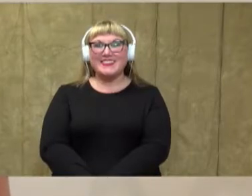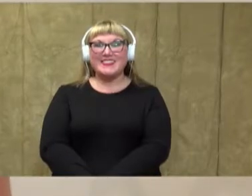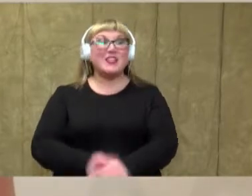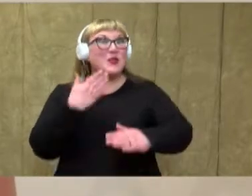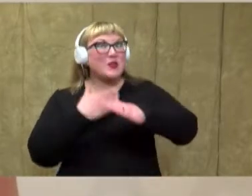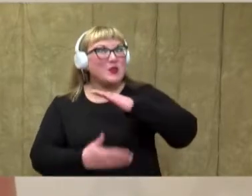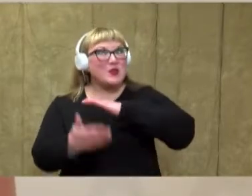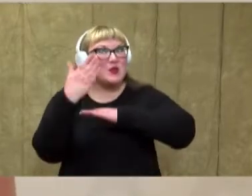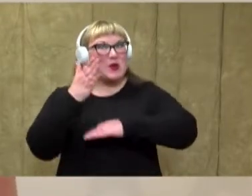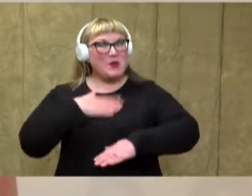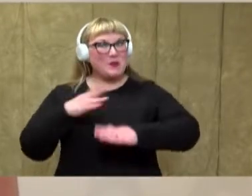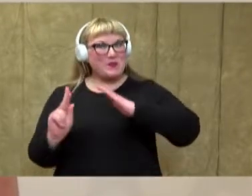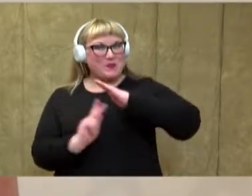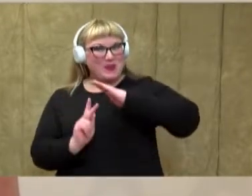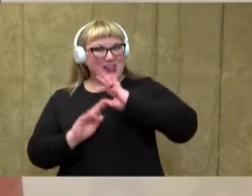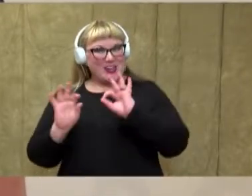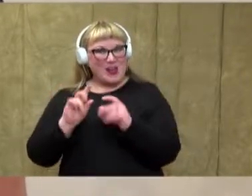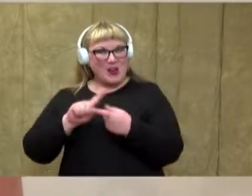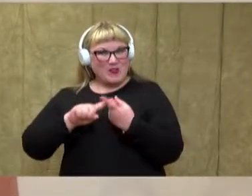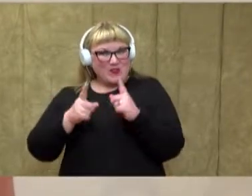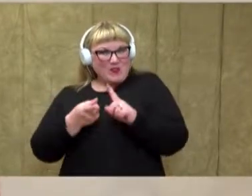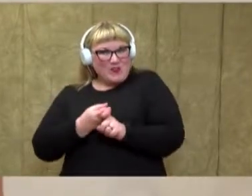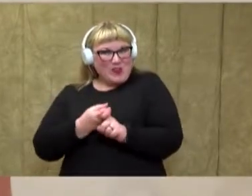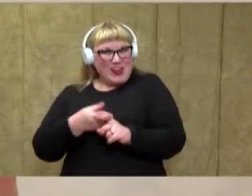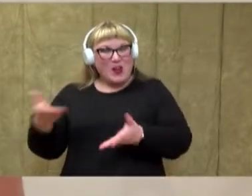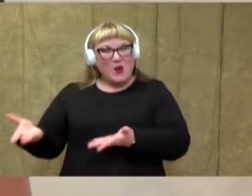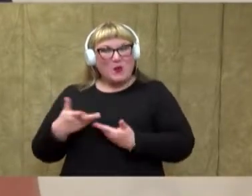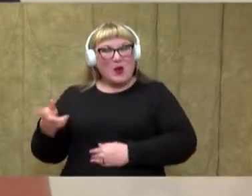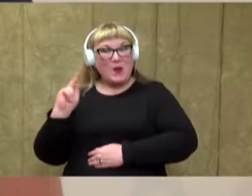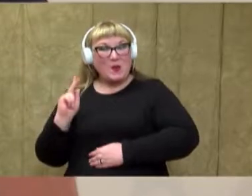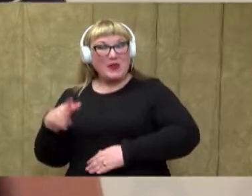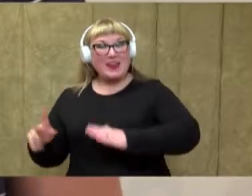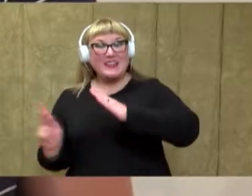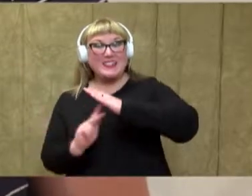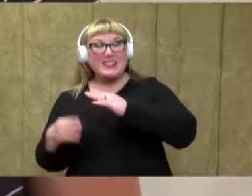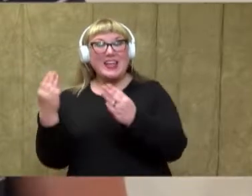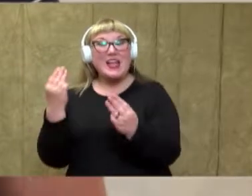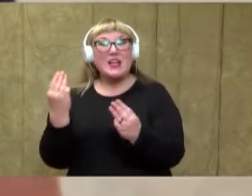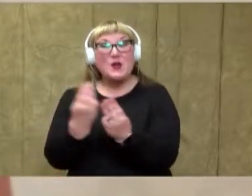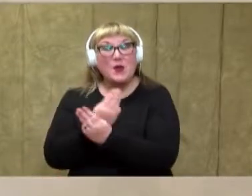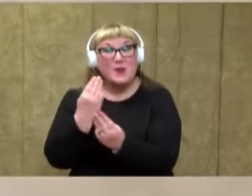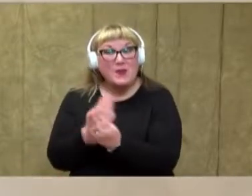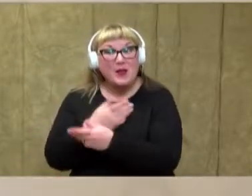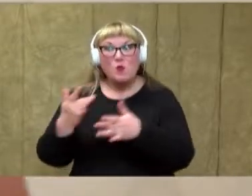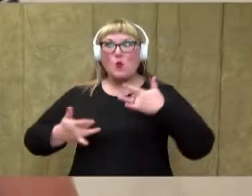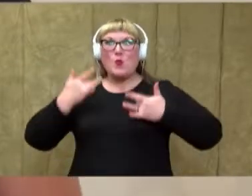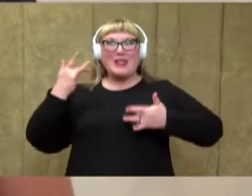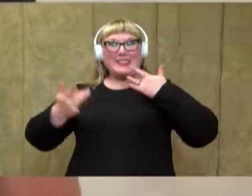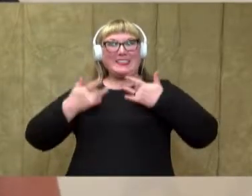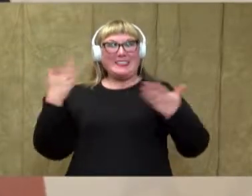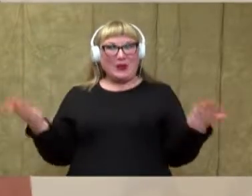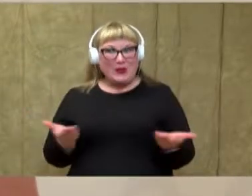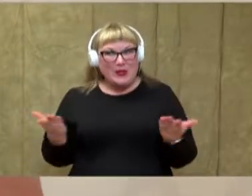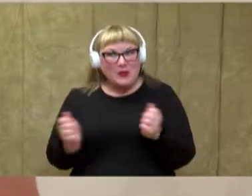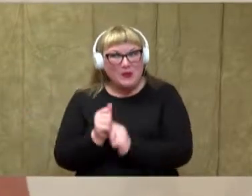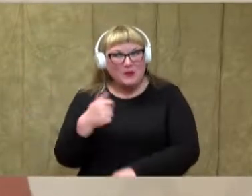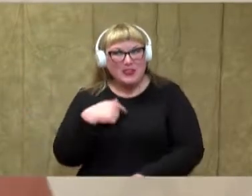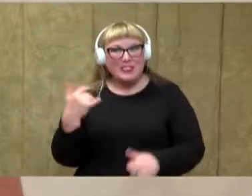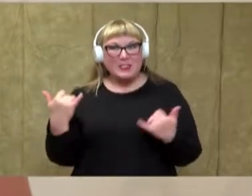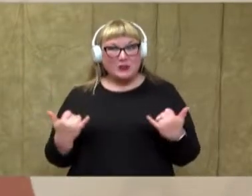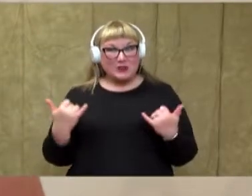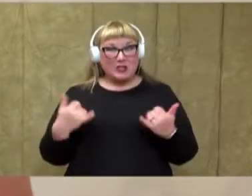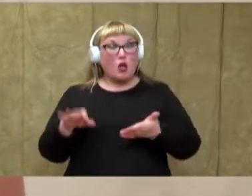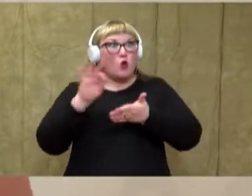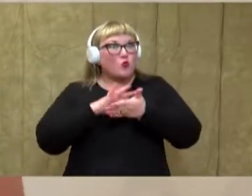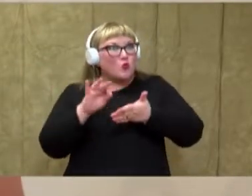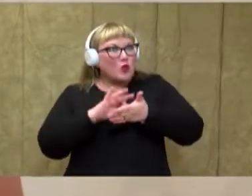Good morning my kindergarten friends. Welcome back to kindergarten math. I am so excited that you are here with me today to